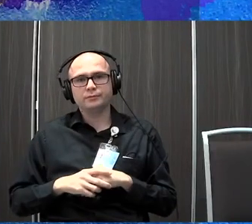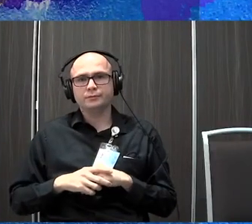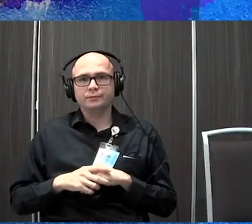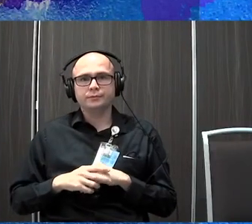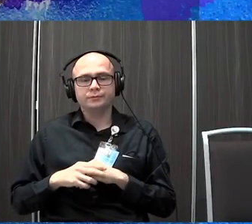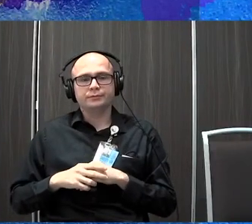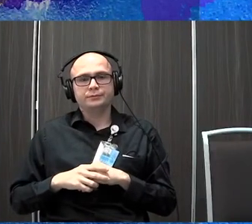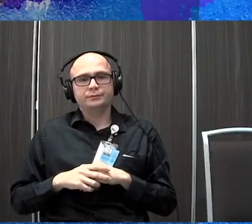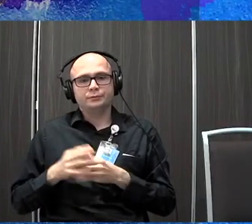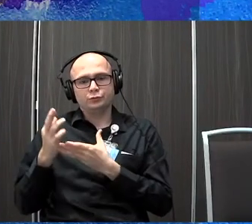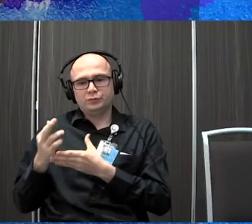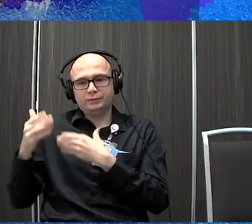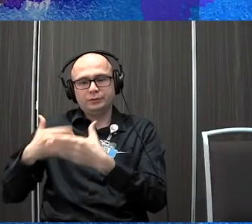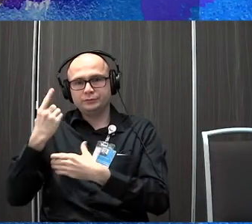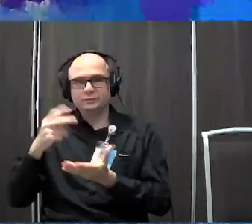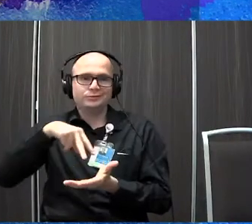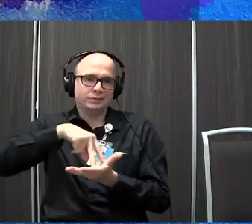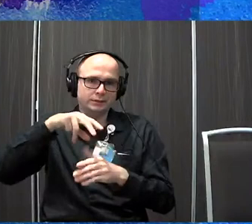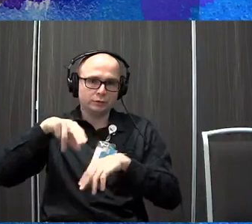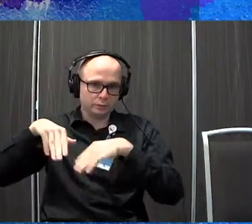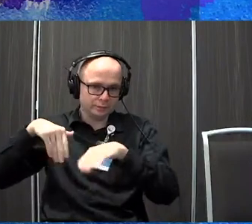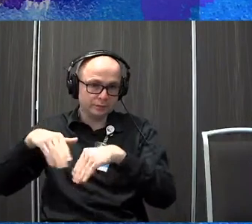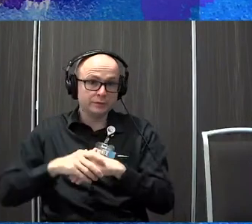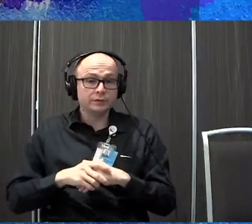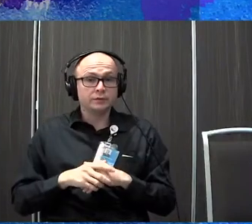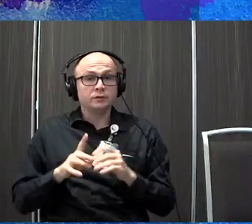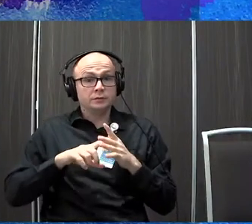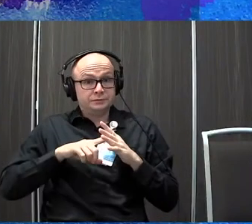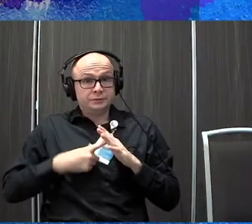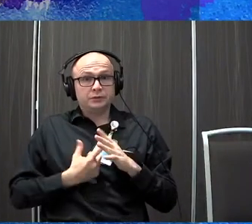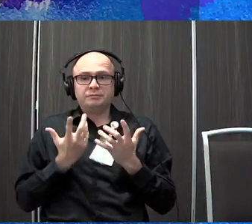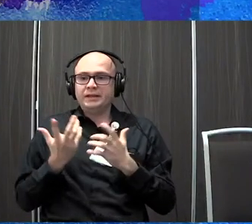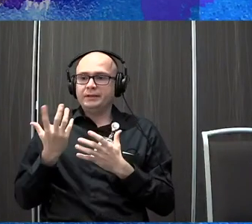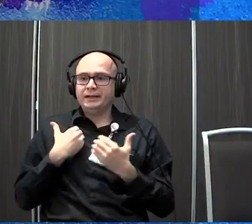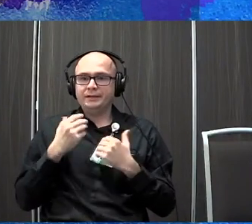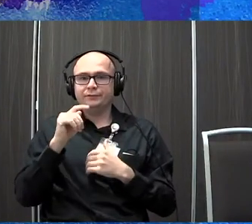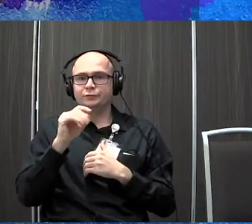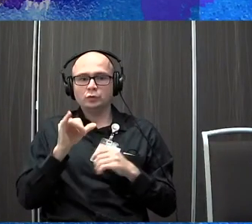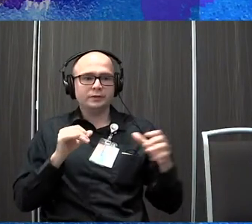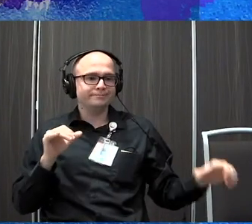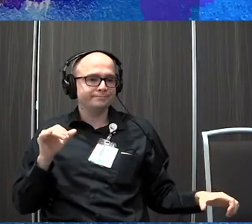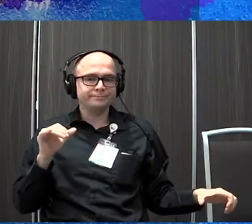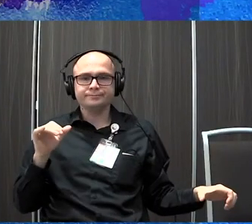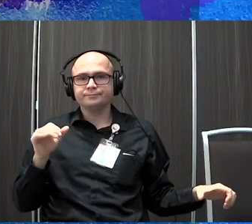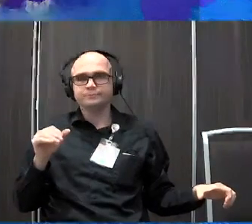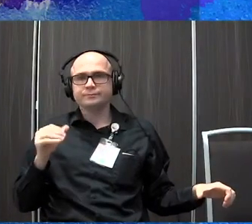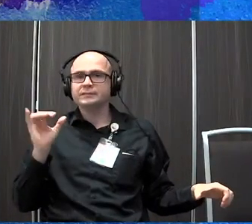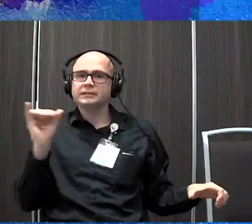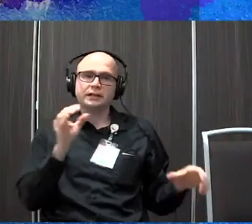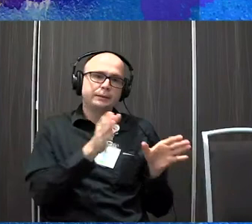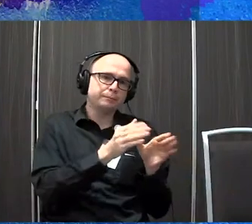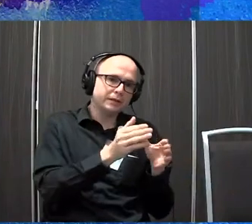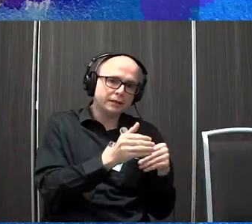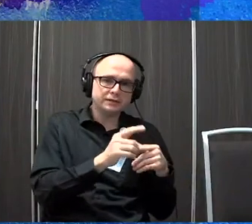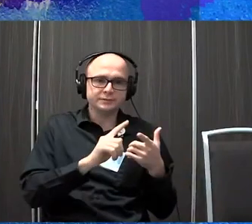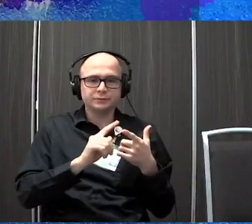the rehab process for standing and walking. So initially we might still have them hold like some toys in their hands, um, like, you blocks or bean